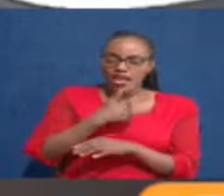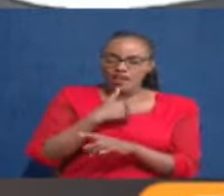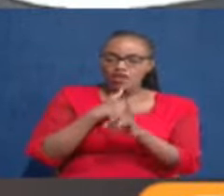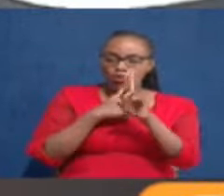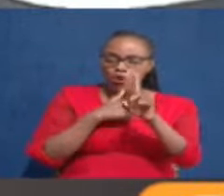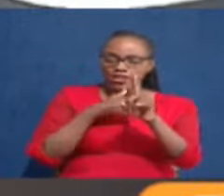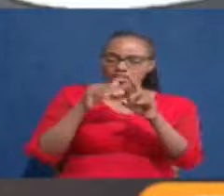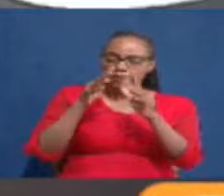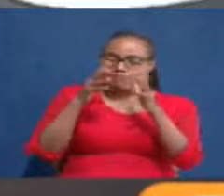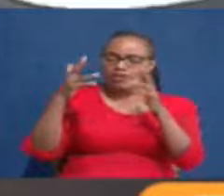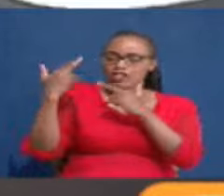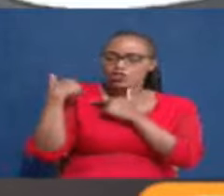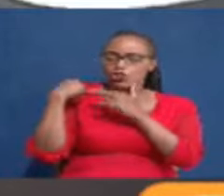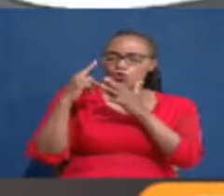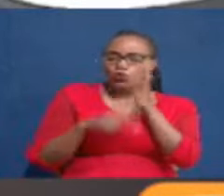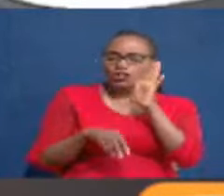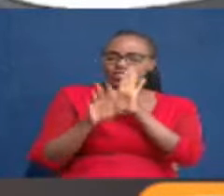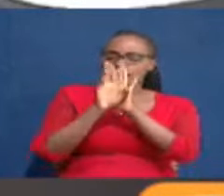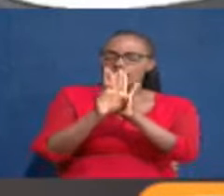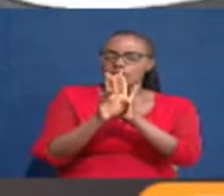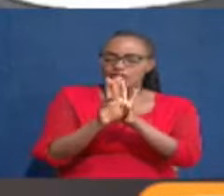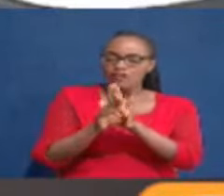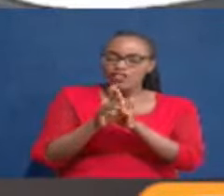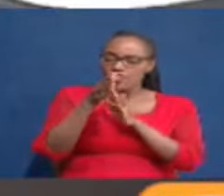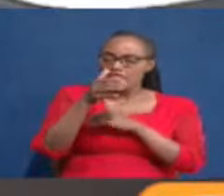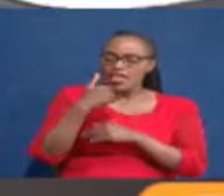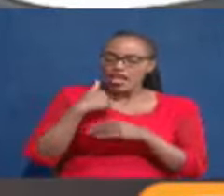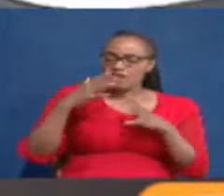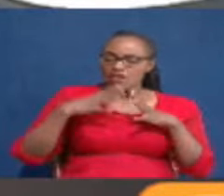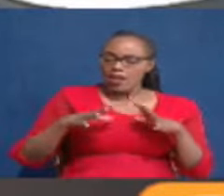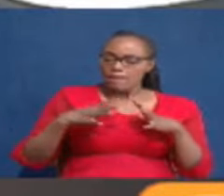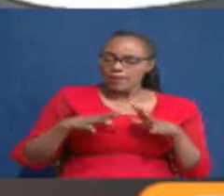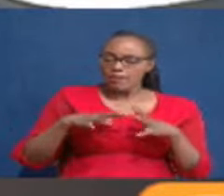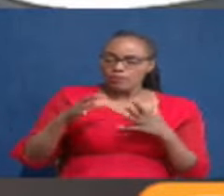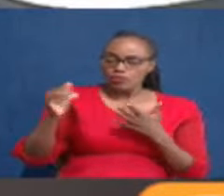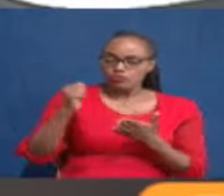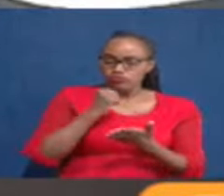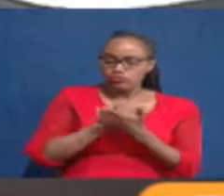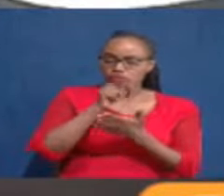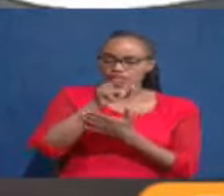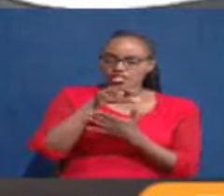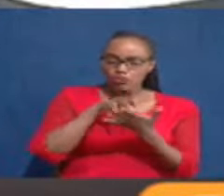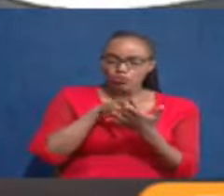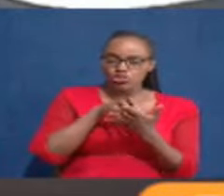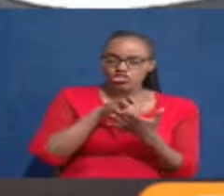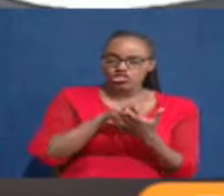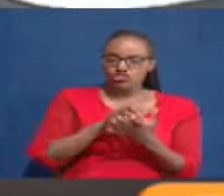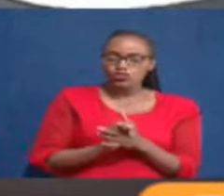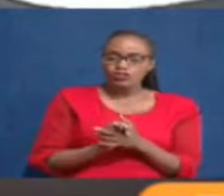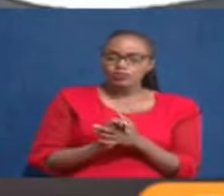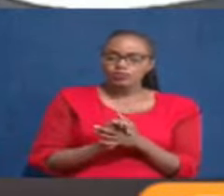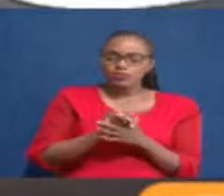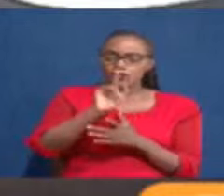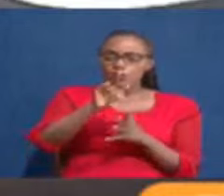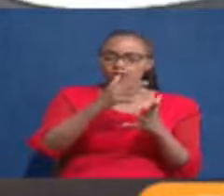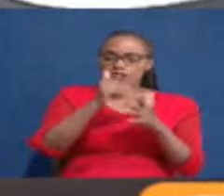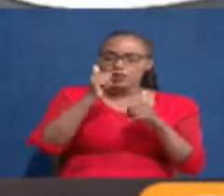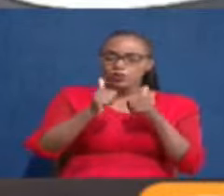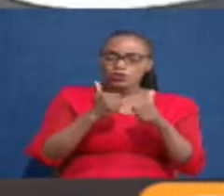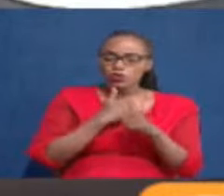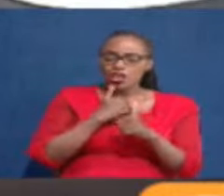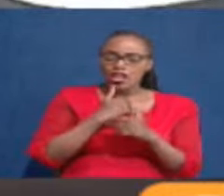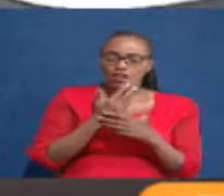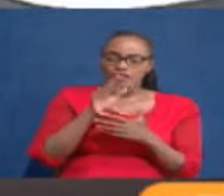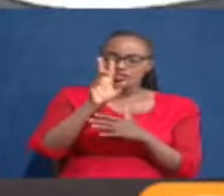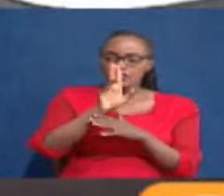representation so they are there on behalf of the people that elected them to that position and so one of the things that we have not been able to